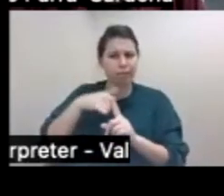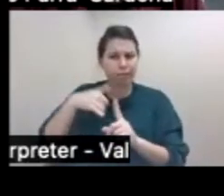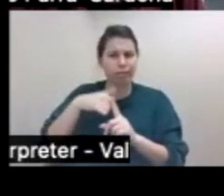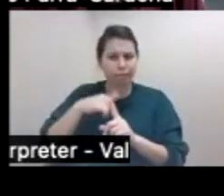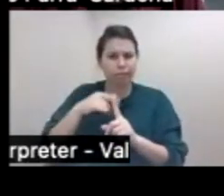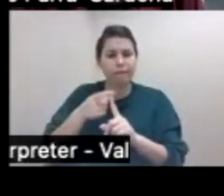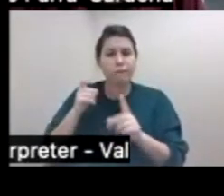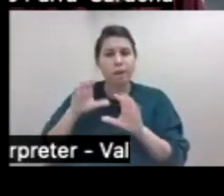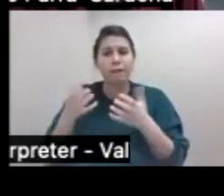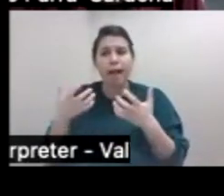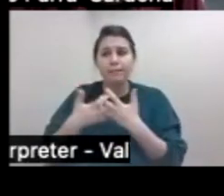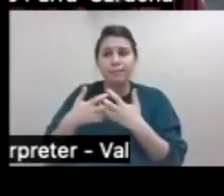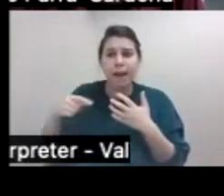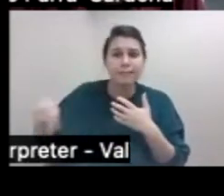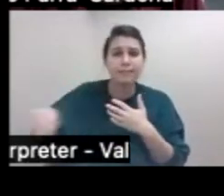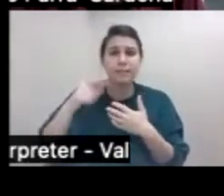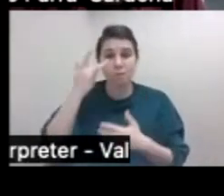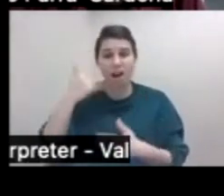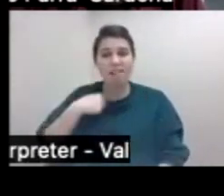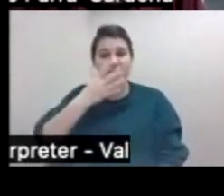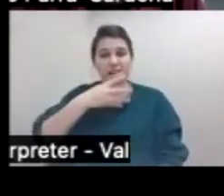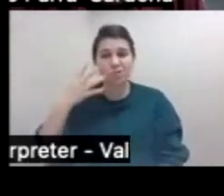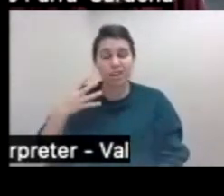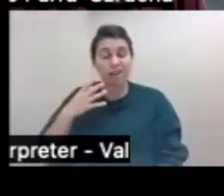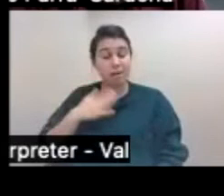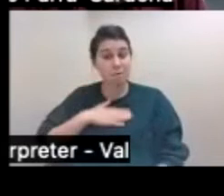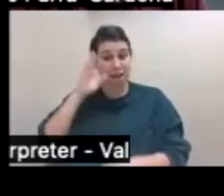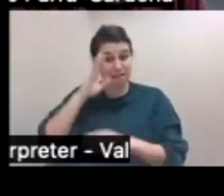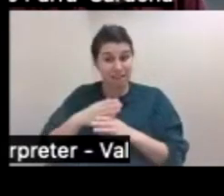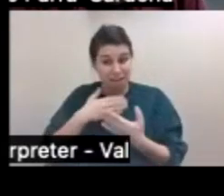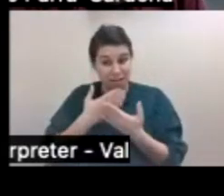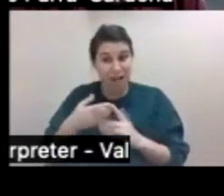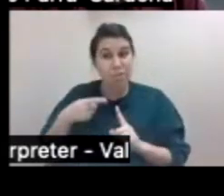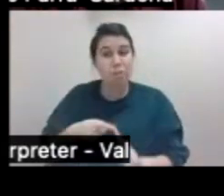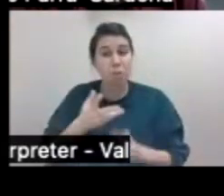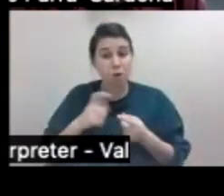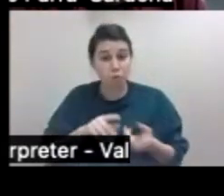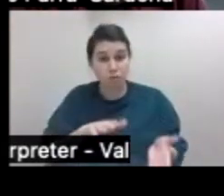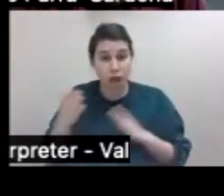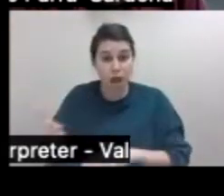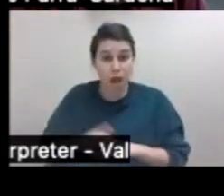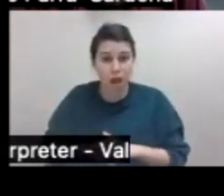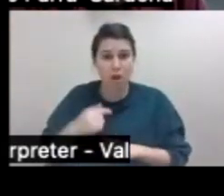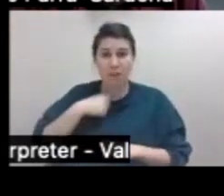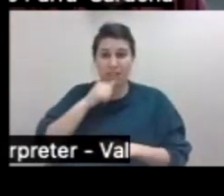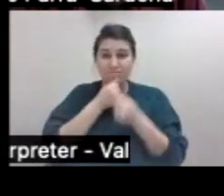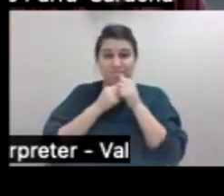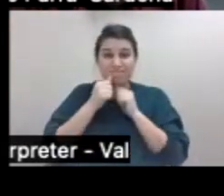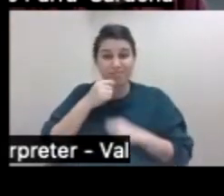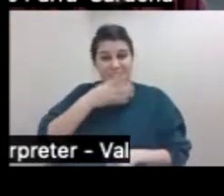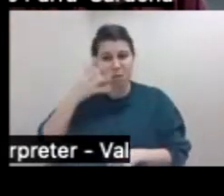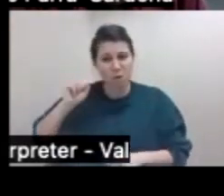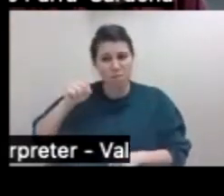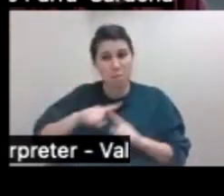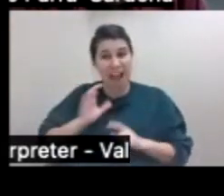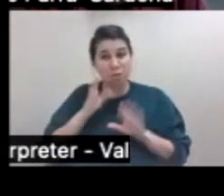immigrant. It got to the point of him saying that he wanted to die. We suffer by being immigrants, but our children suffer even more. When